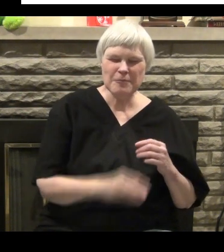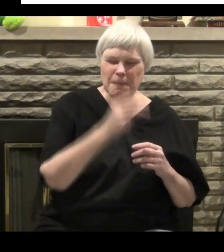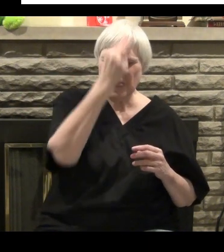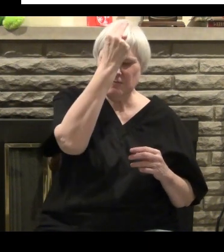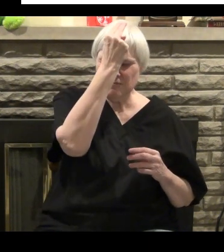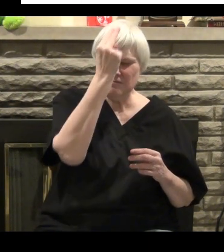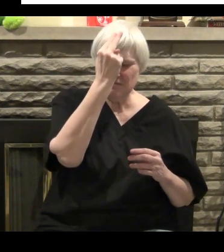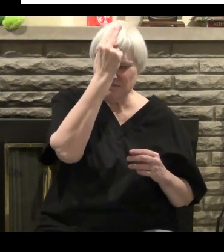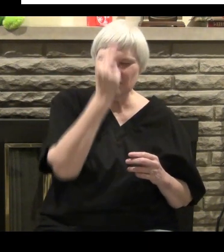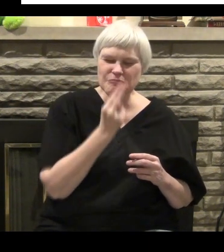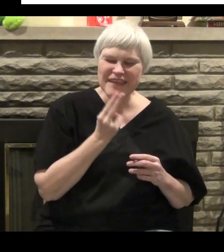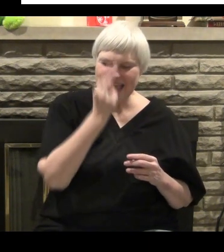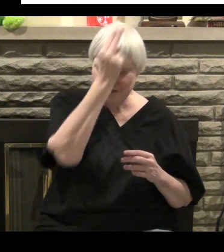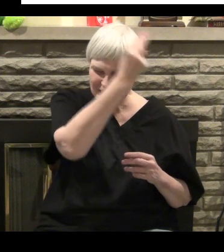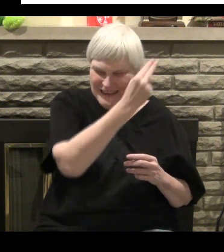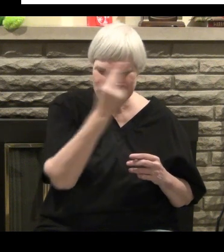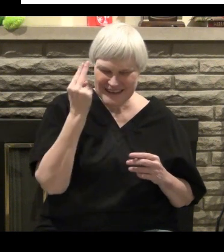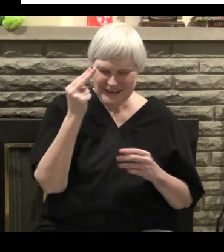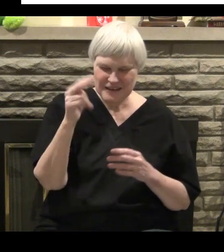I was raised in the Catholic Church.